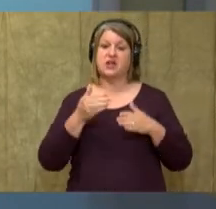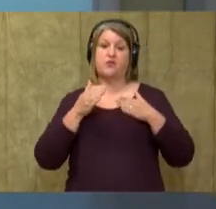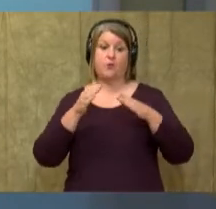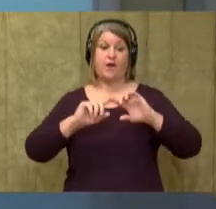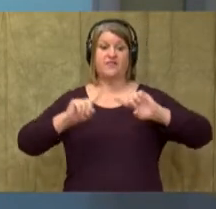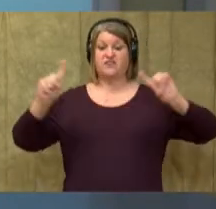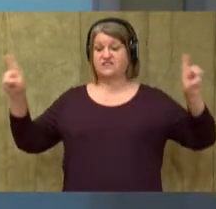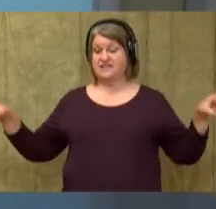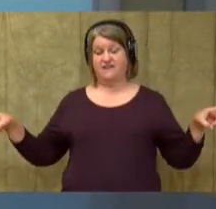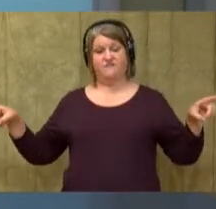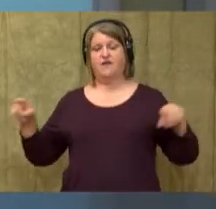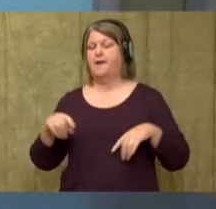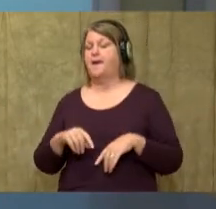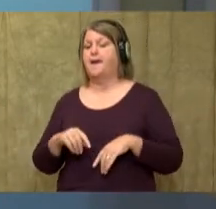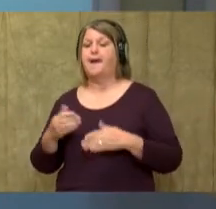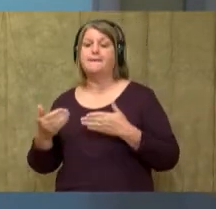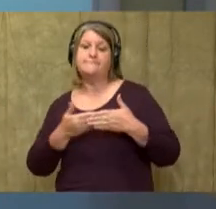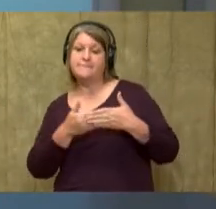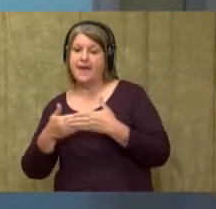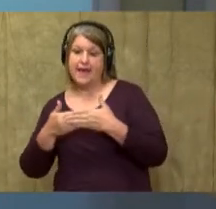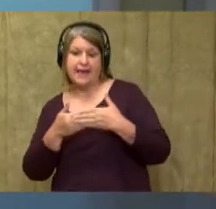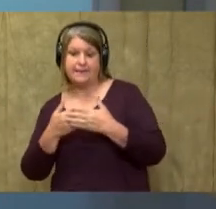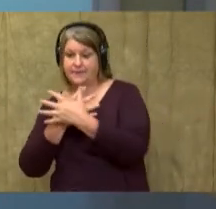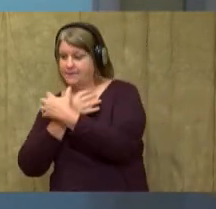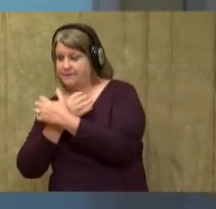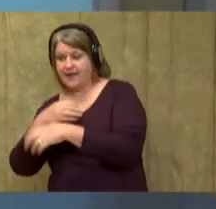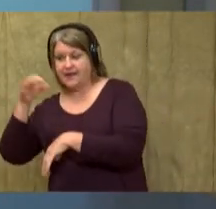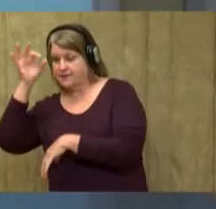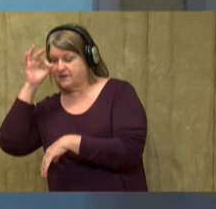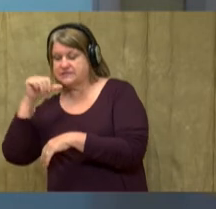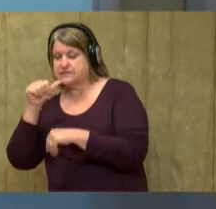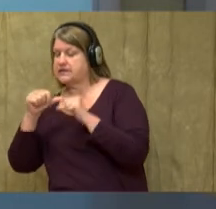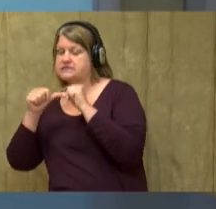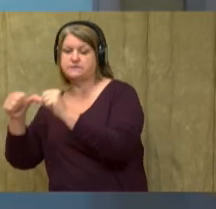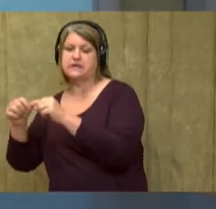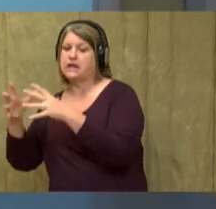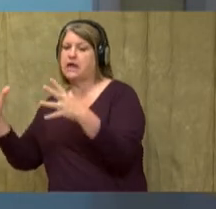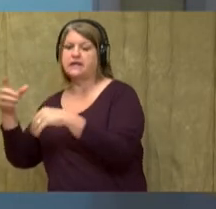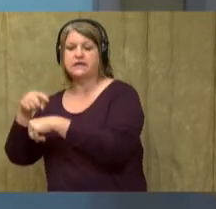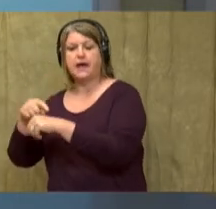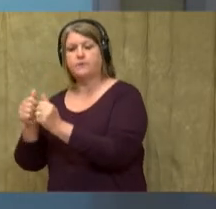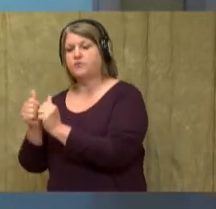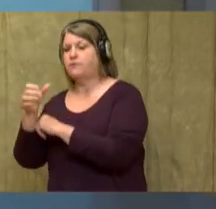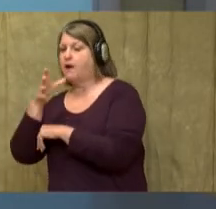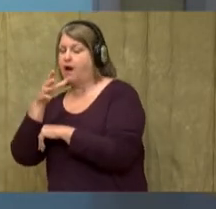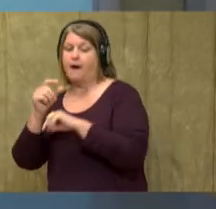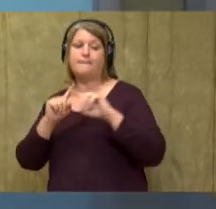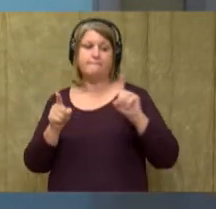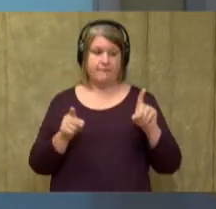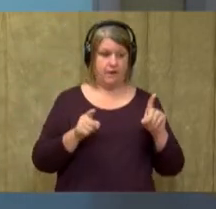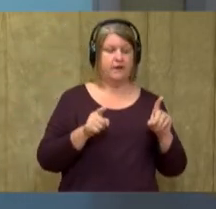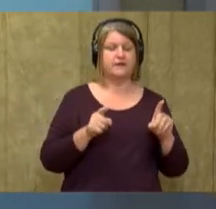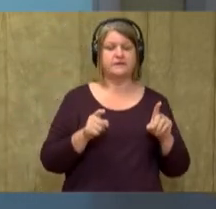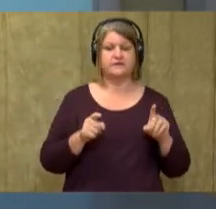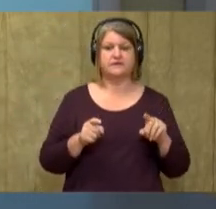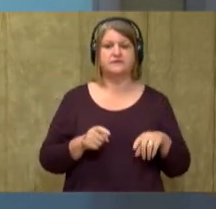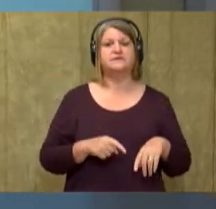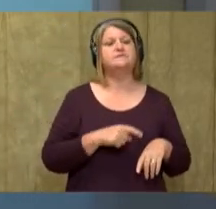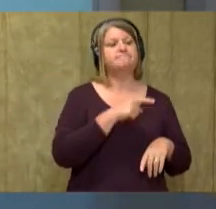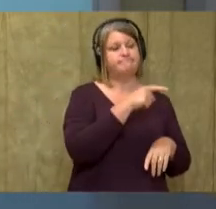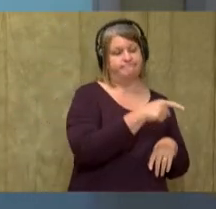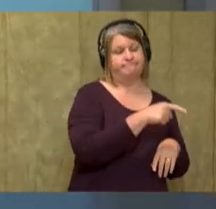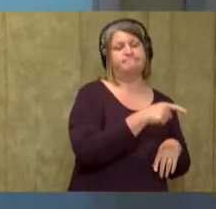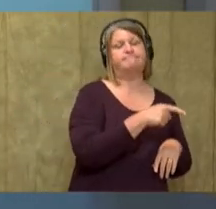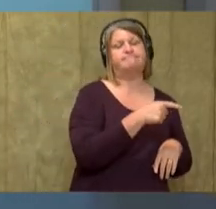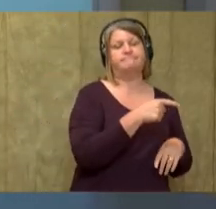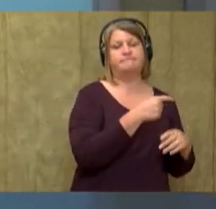pandas don't spend a lot of time with their mothers, but baby polar bears do. The mother teaches it everything. So, that's another way that